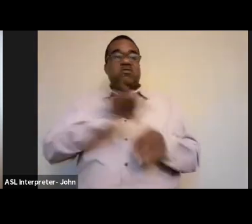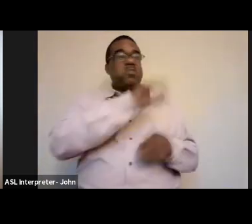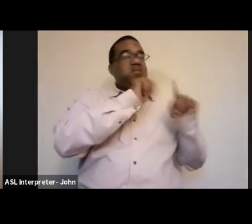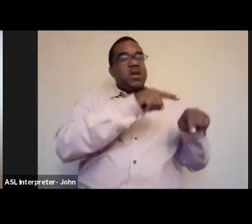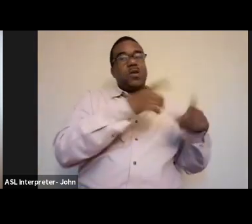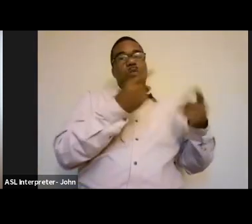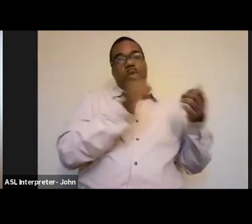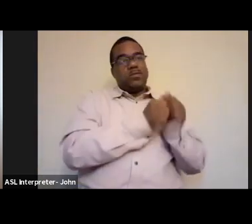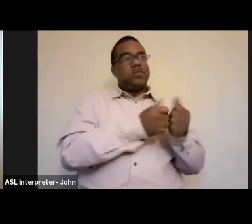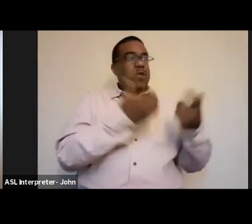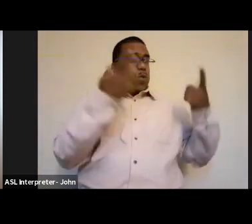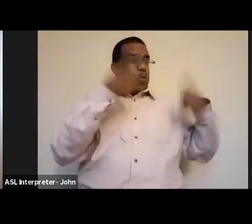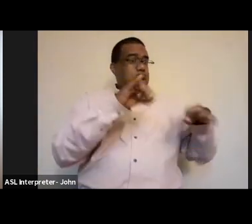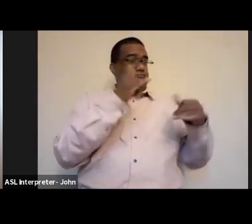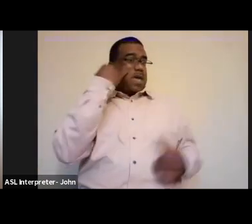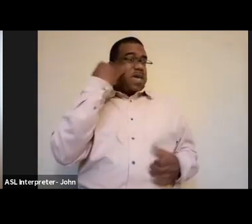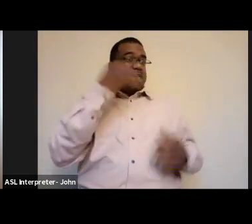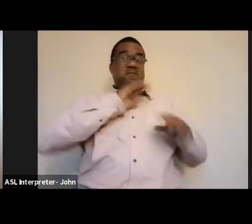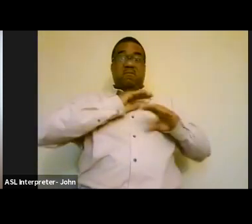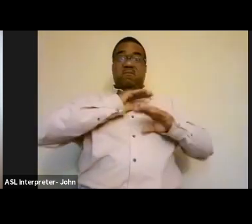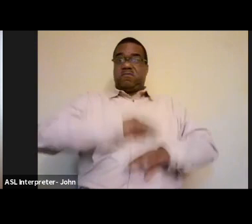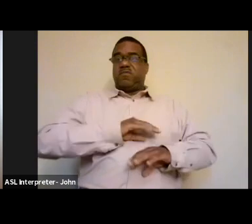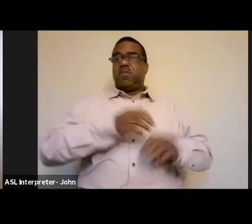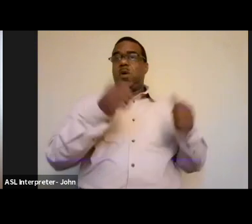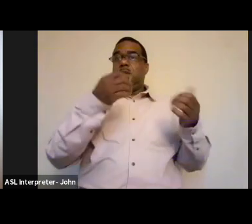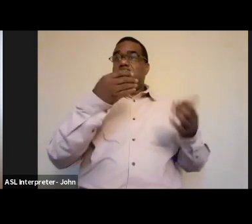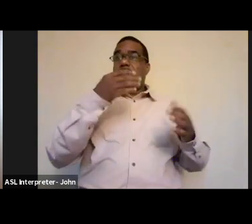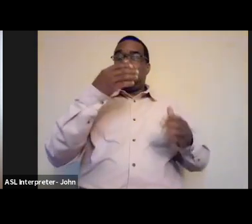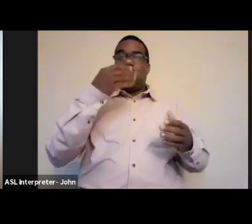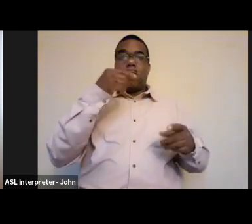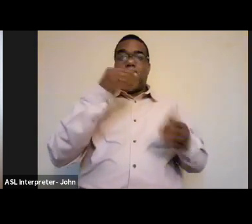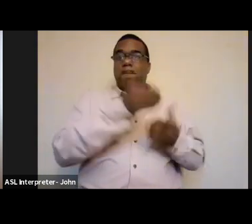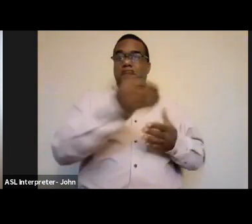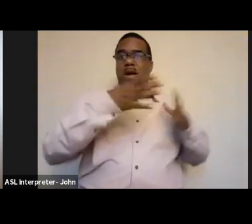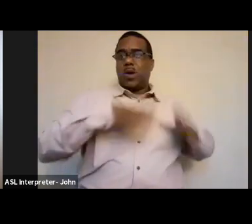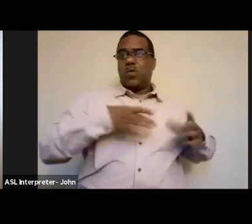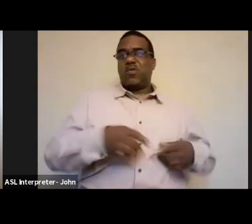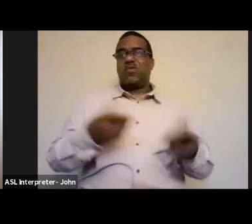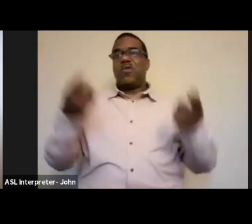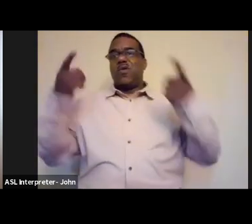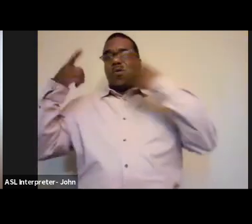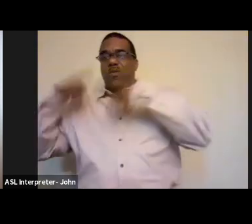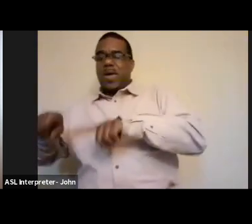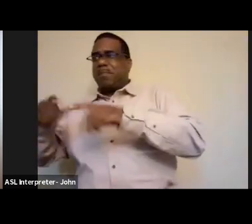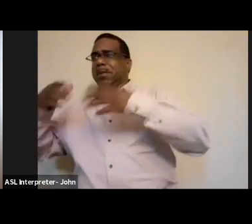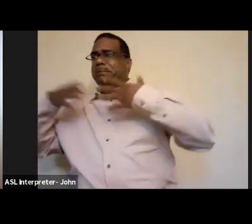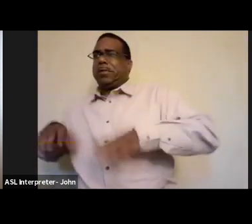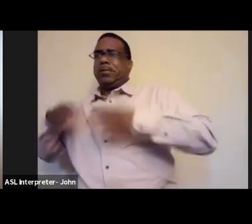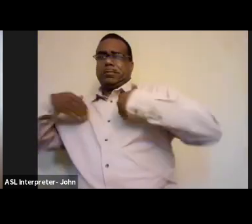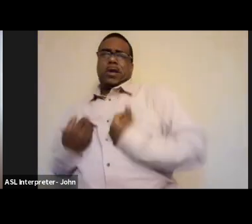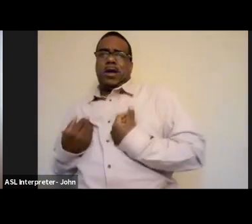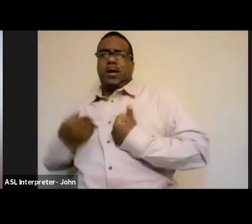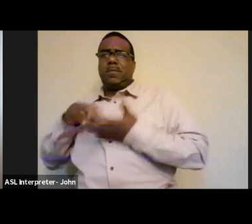what happens when you feel the desire to buy new clothes and what is happening when you're getting tired of clothes. Like what in your